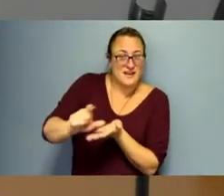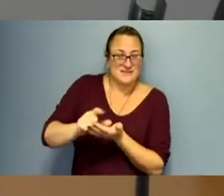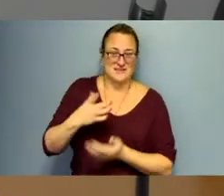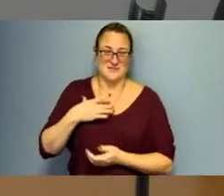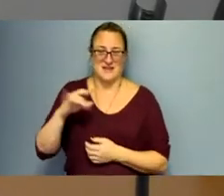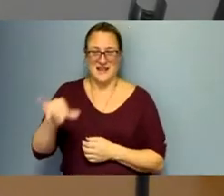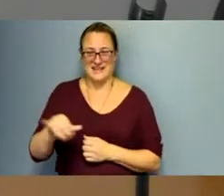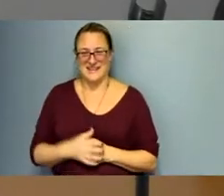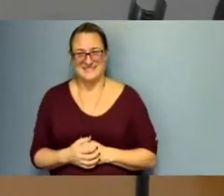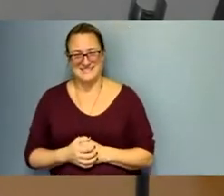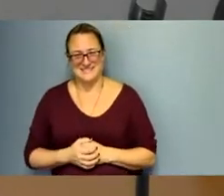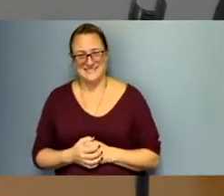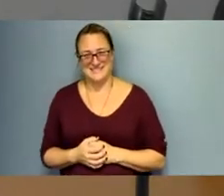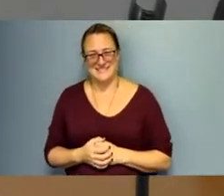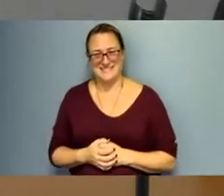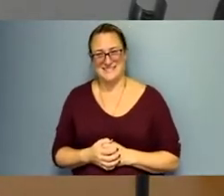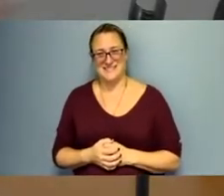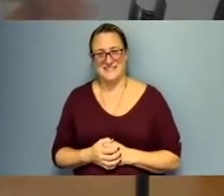in my office.